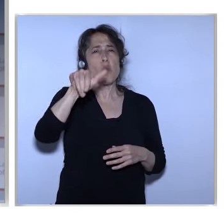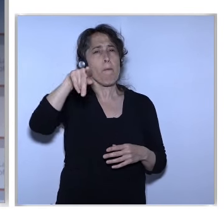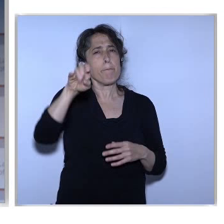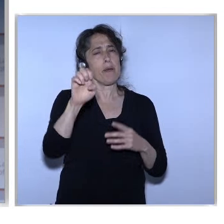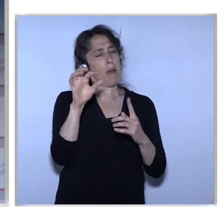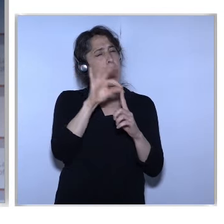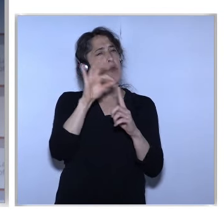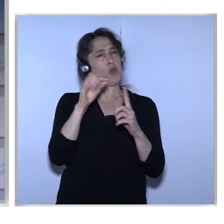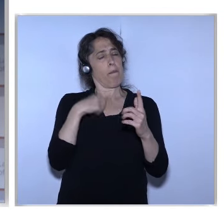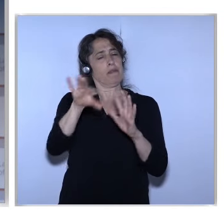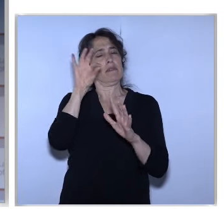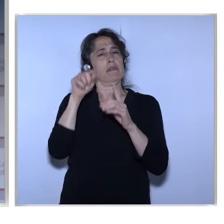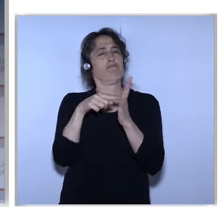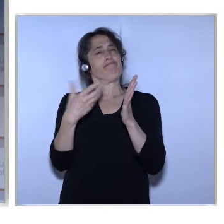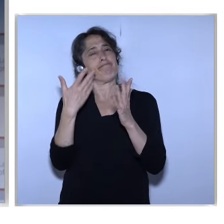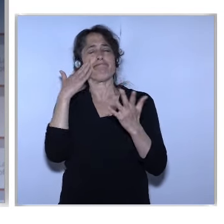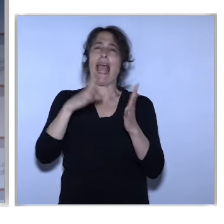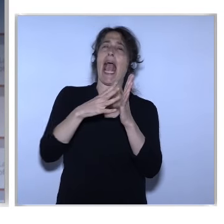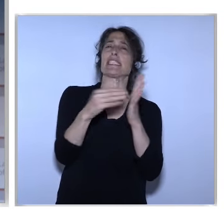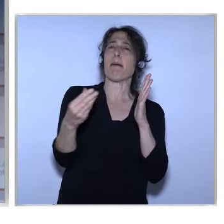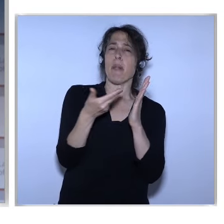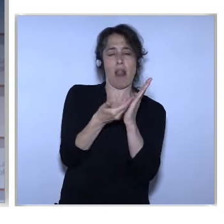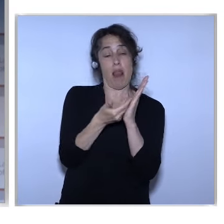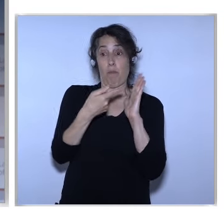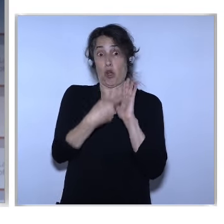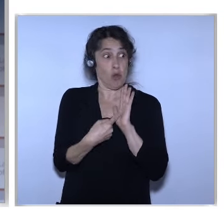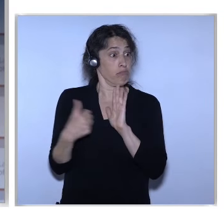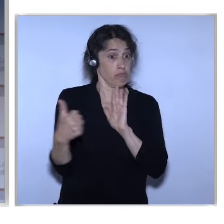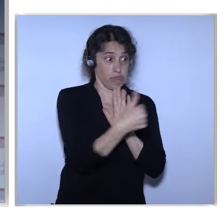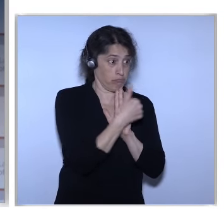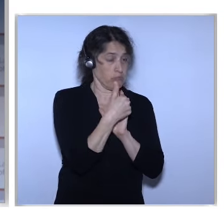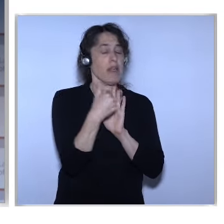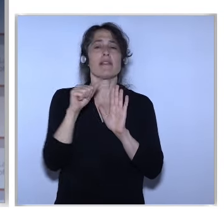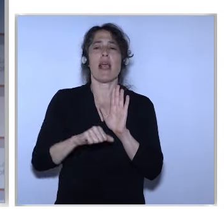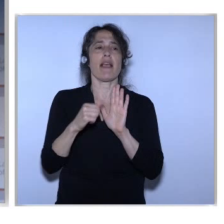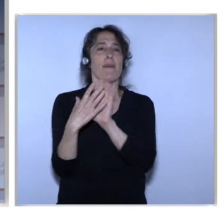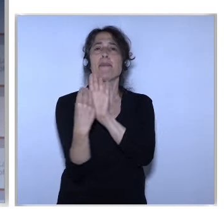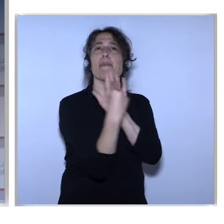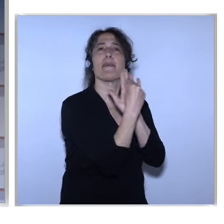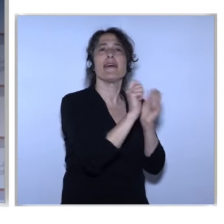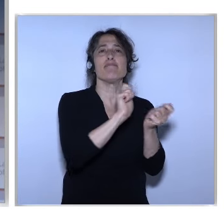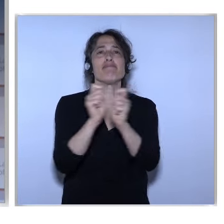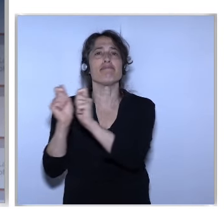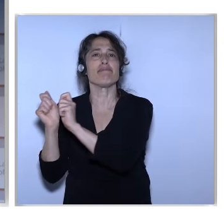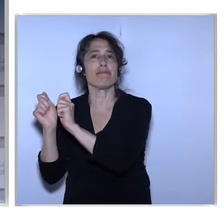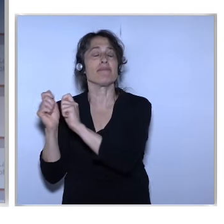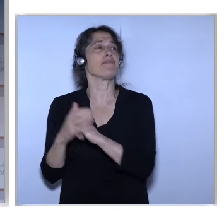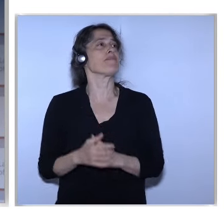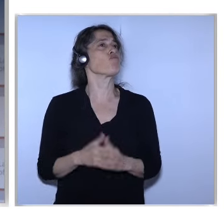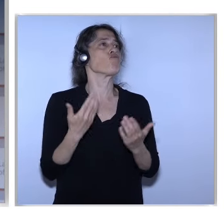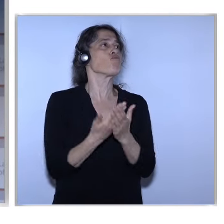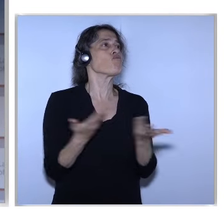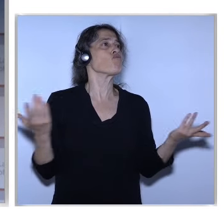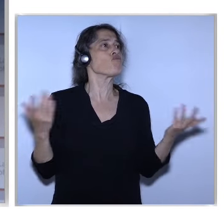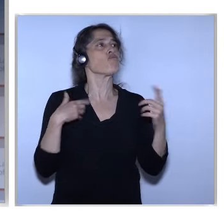Itself These Activities These Few Slides Come From The Camp Itself How Small Eight To Ten